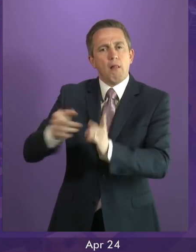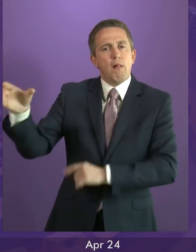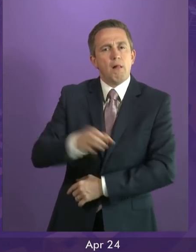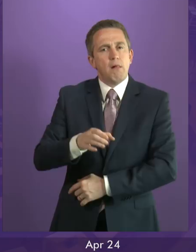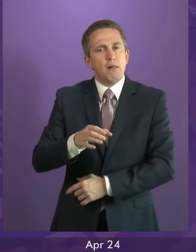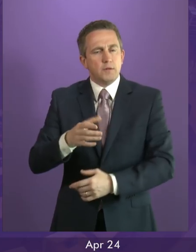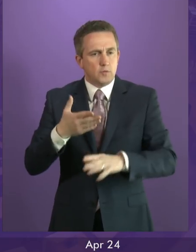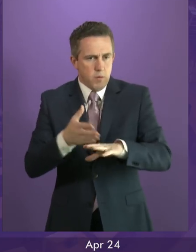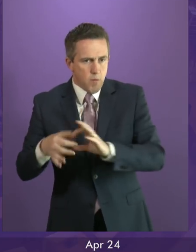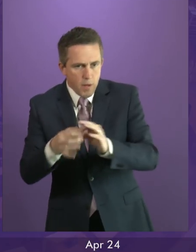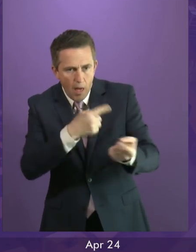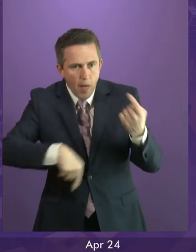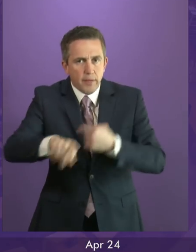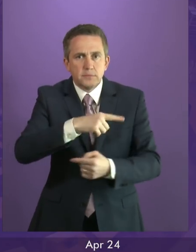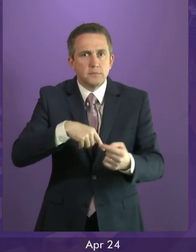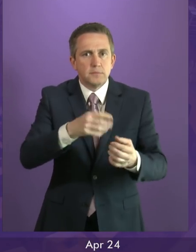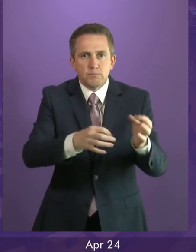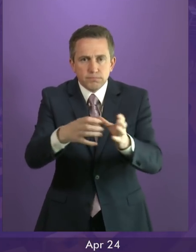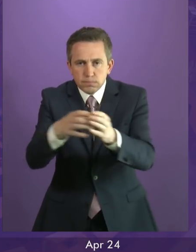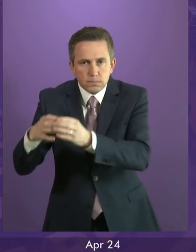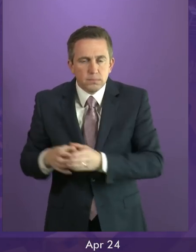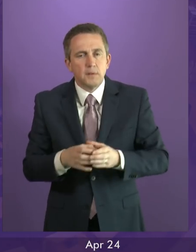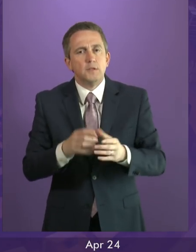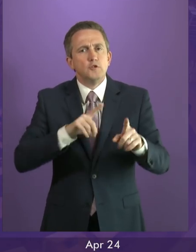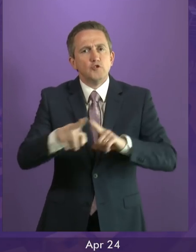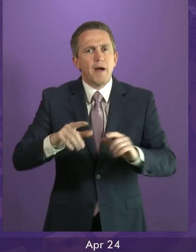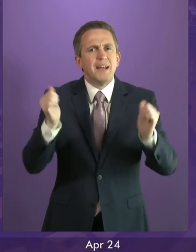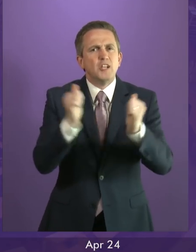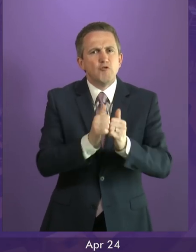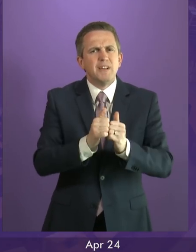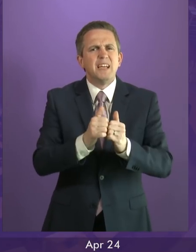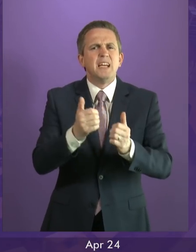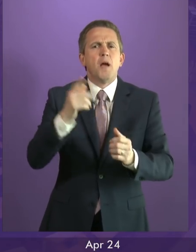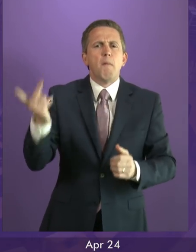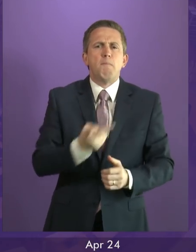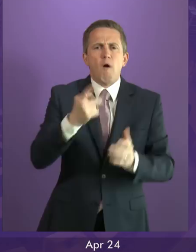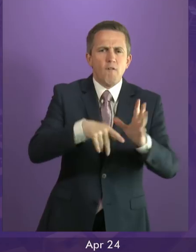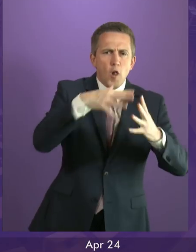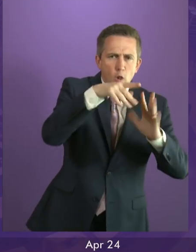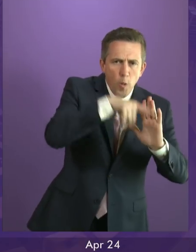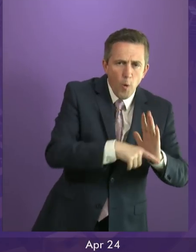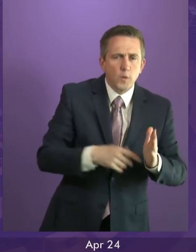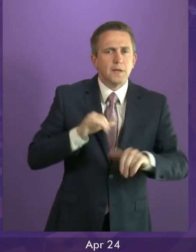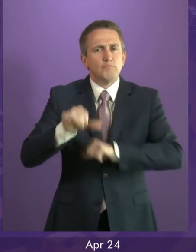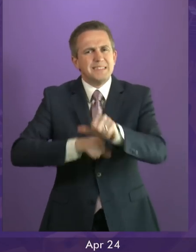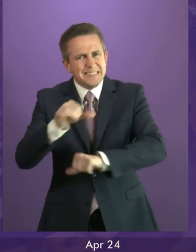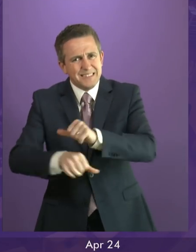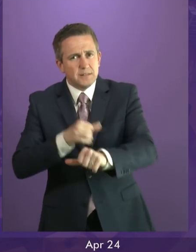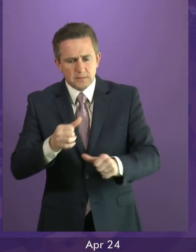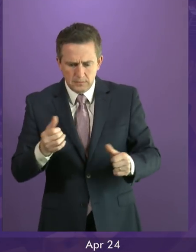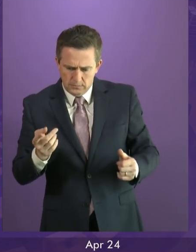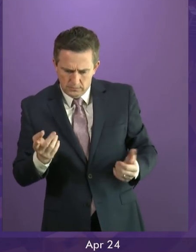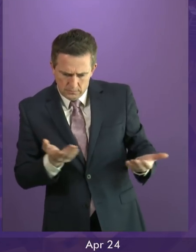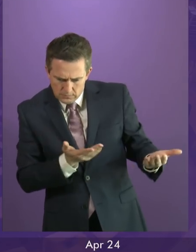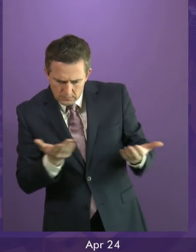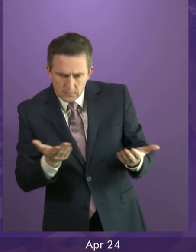independent individual who could broker such discussions, areas of agreement on constitutional and procedural change and also take the views of